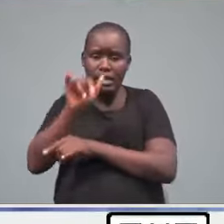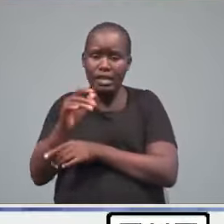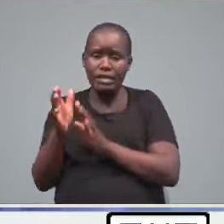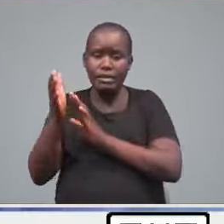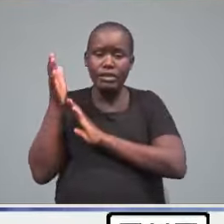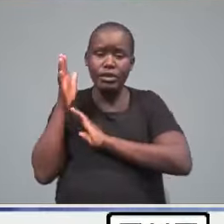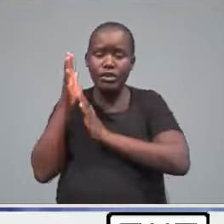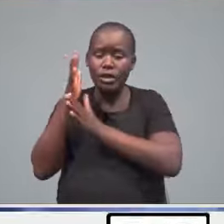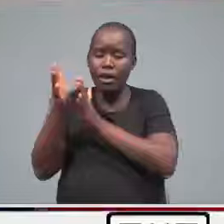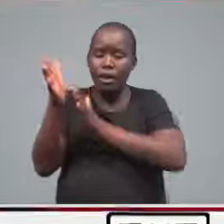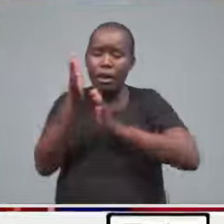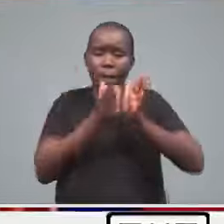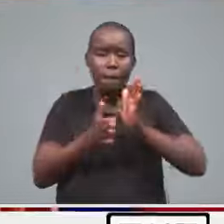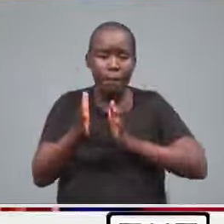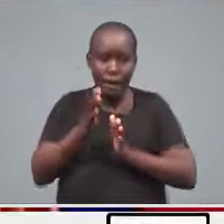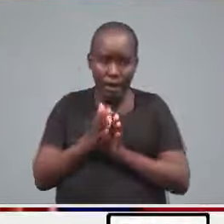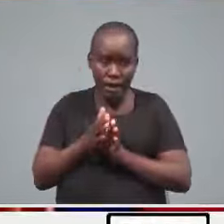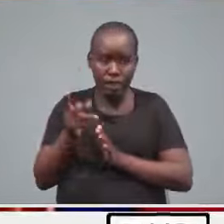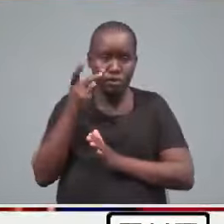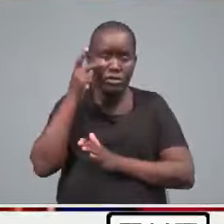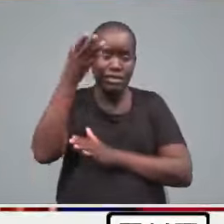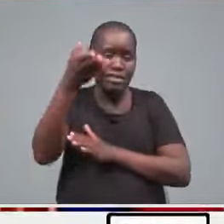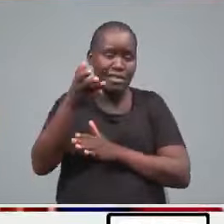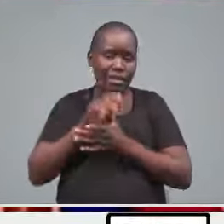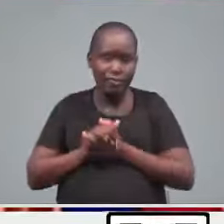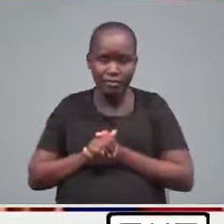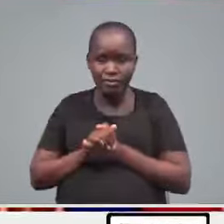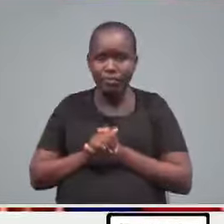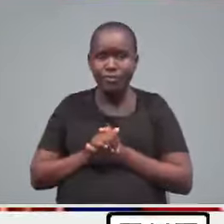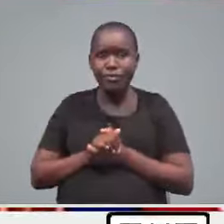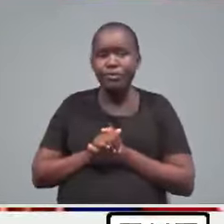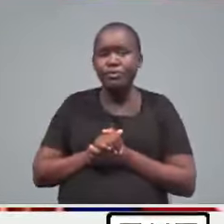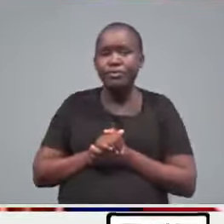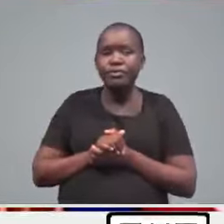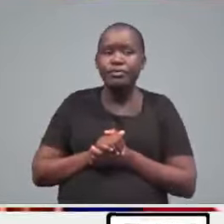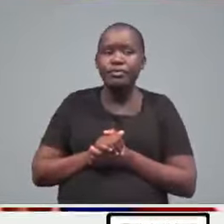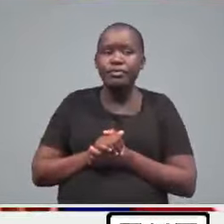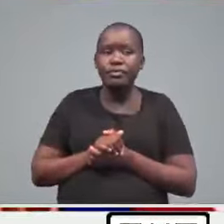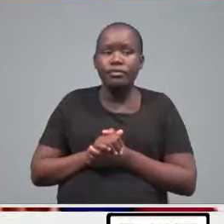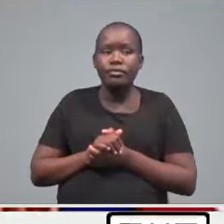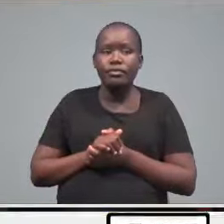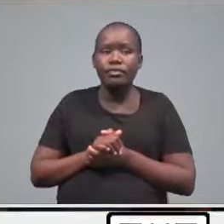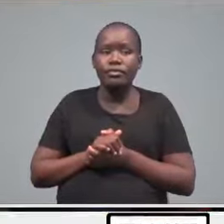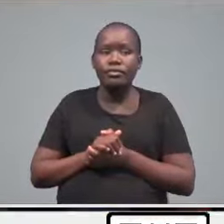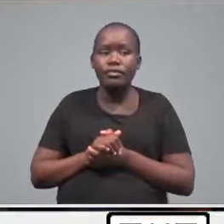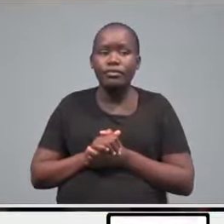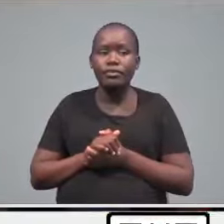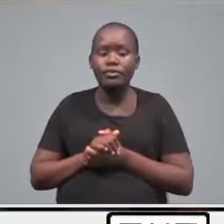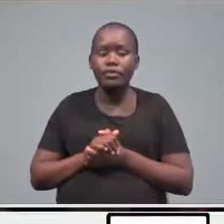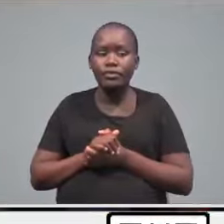arrangement... Chichi, Josephine, TV 47. Allow.